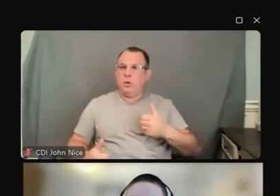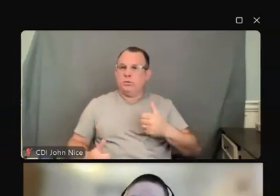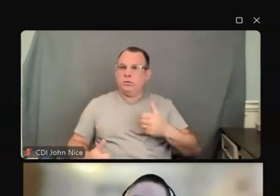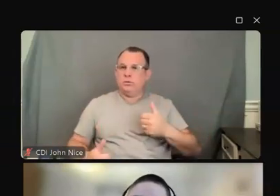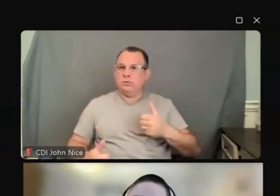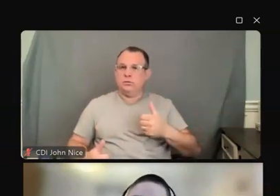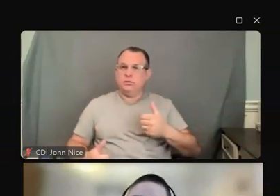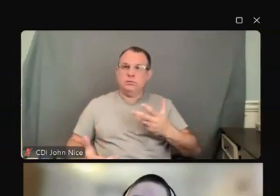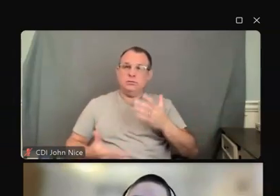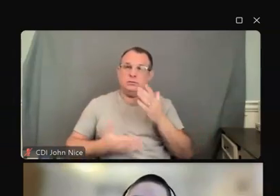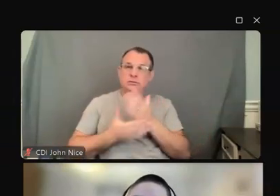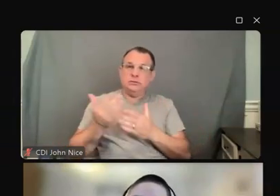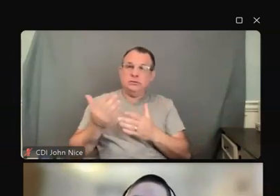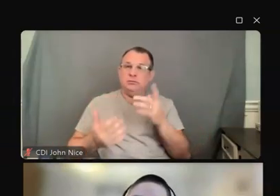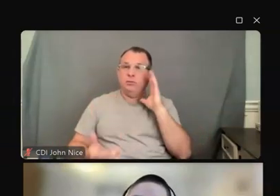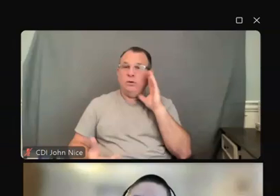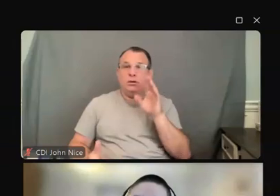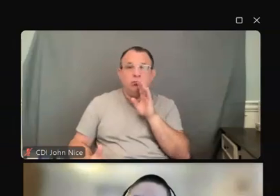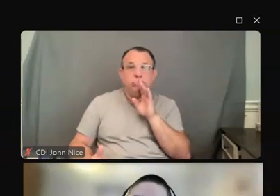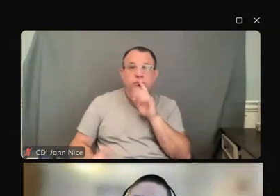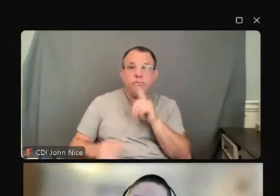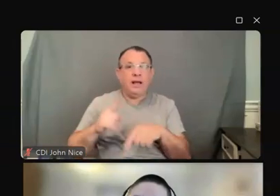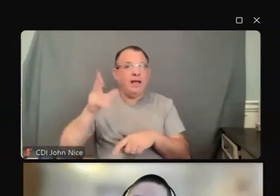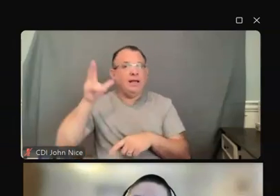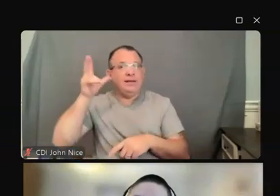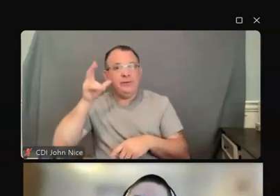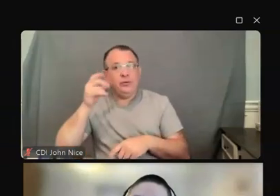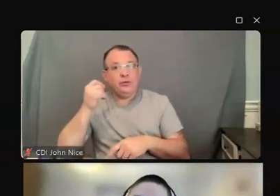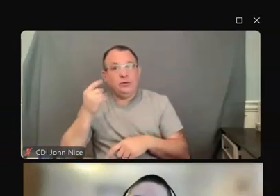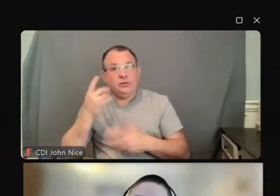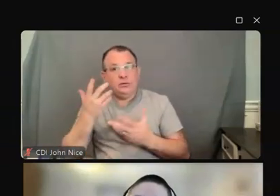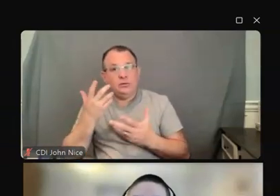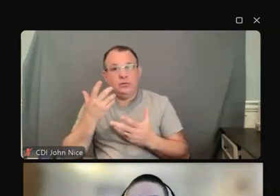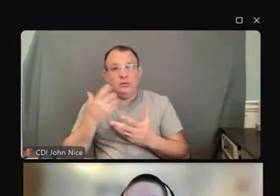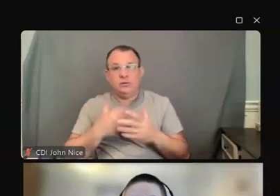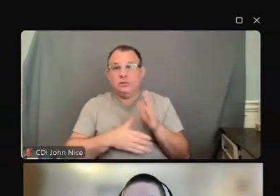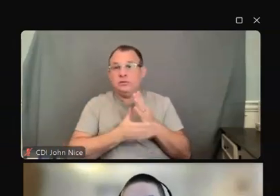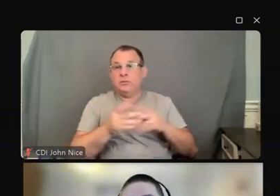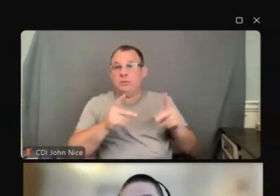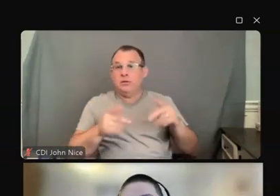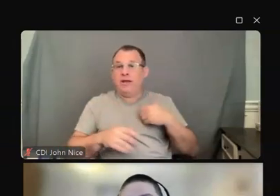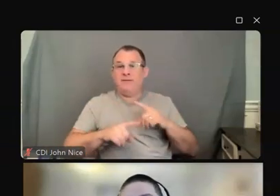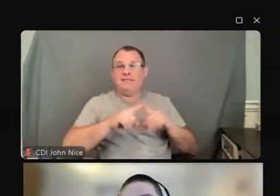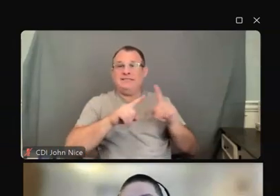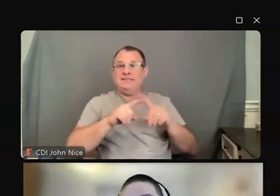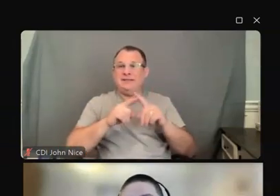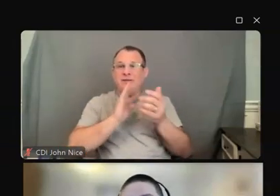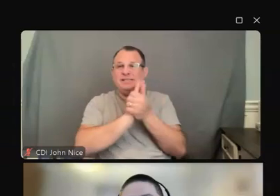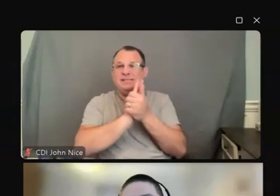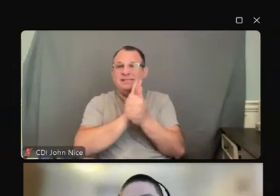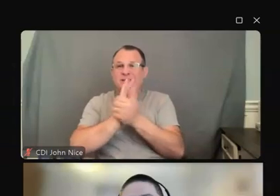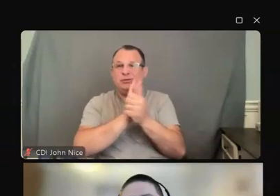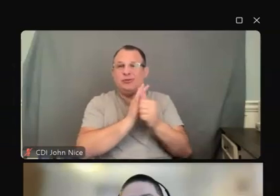so they cannot hear. Some individuals may have different skills or may have secondary